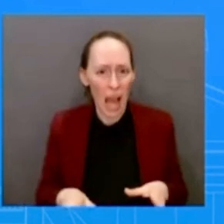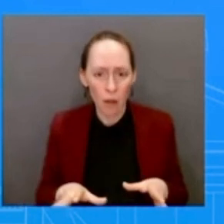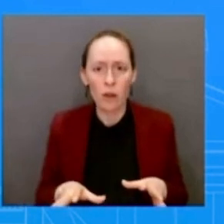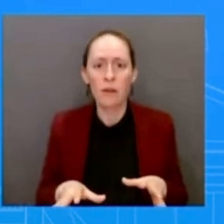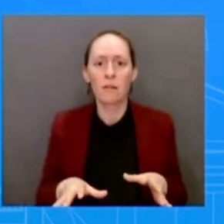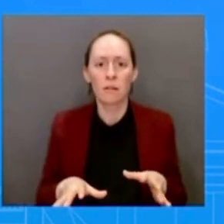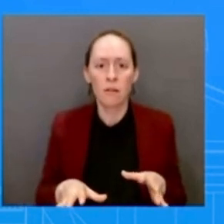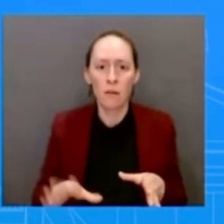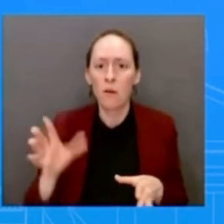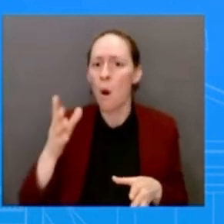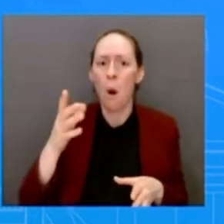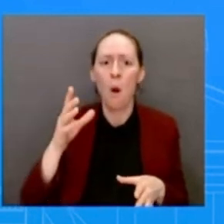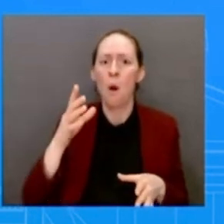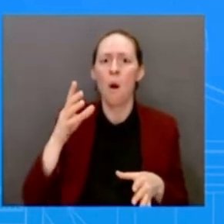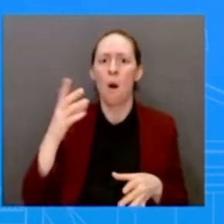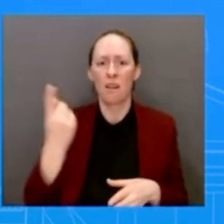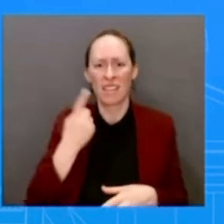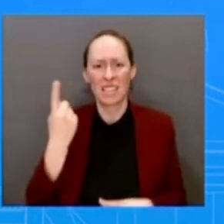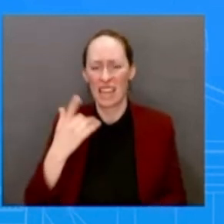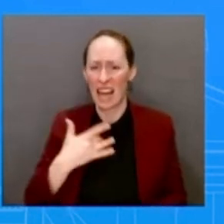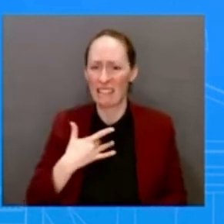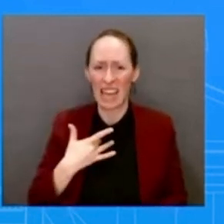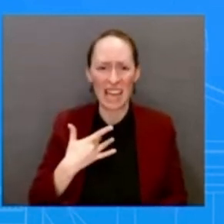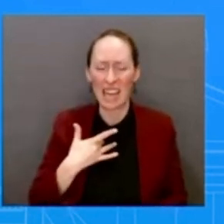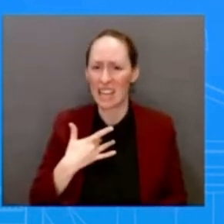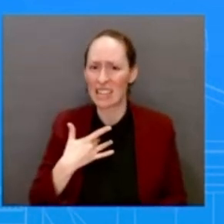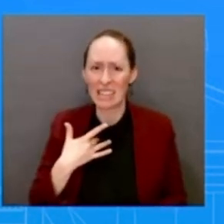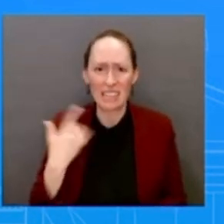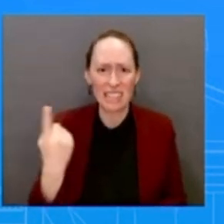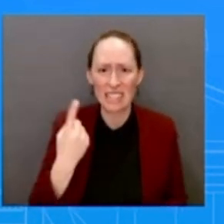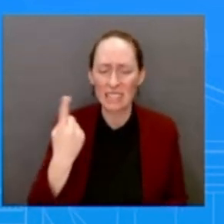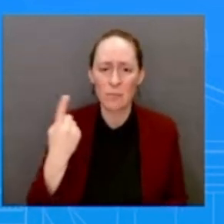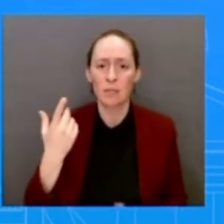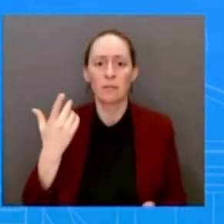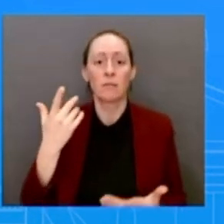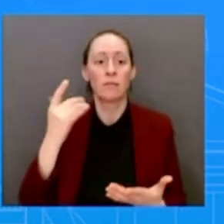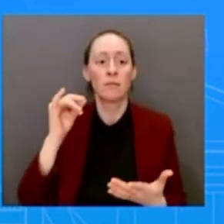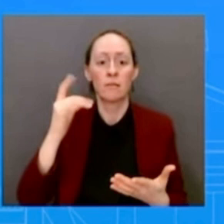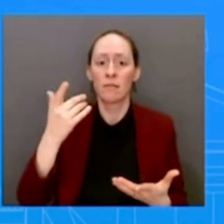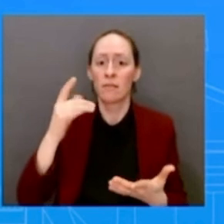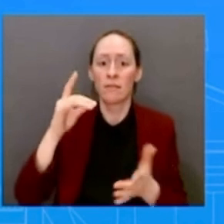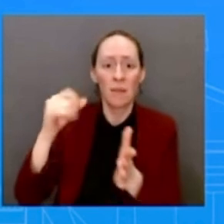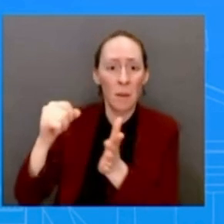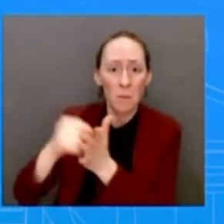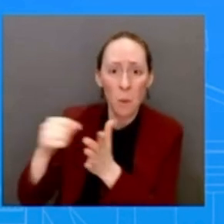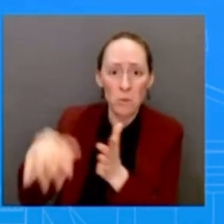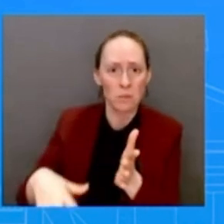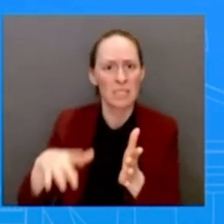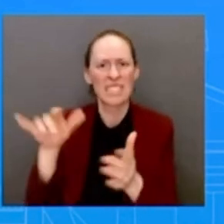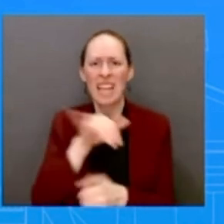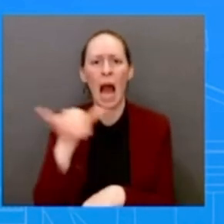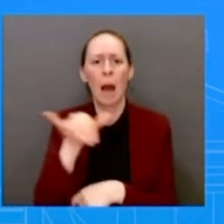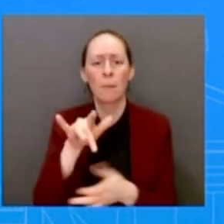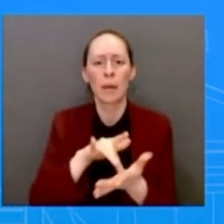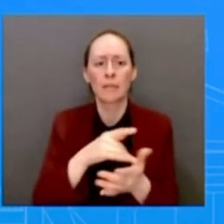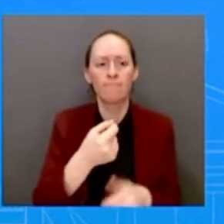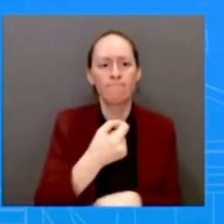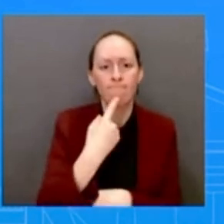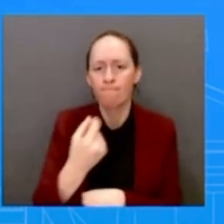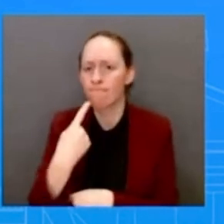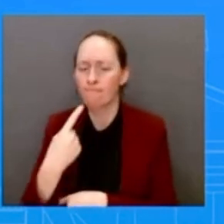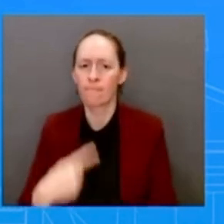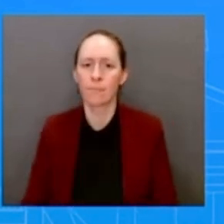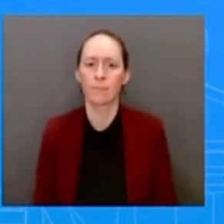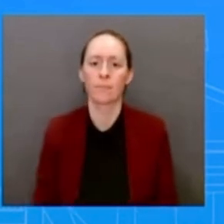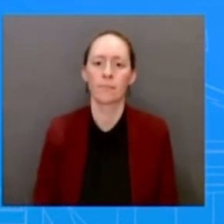independently issued an opinion related to this issue that is at odds with this dangerous effort. This is all a